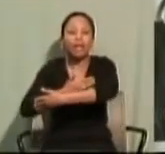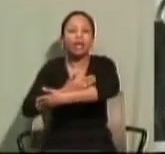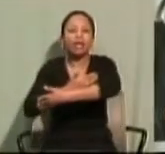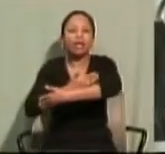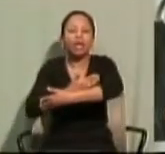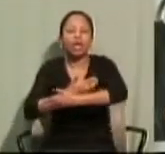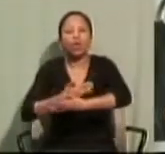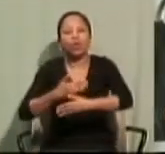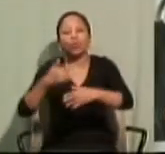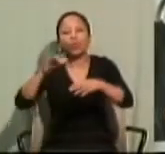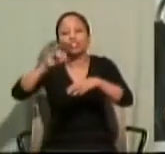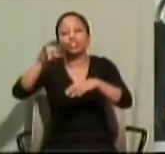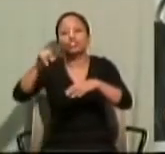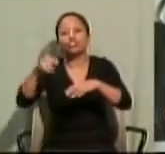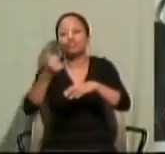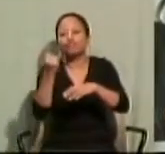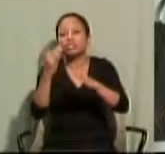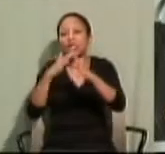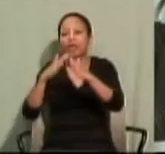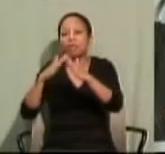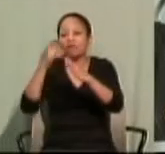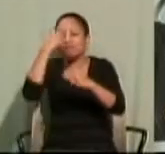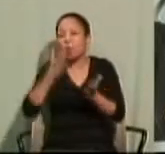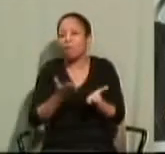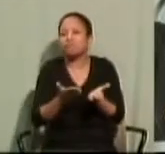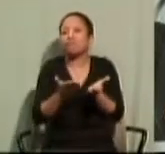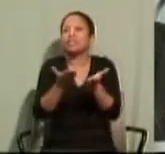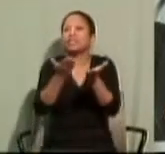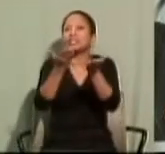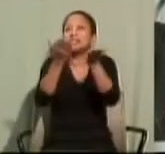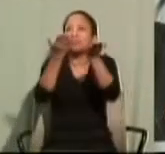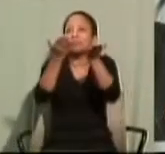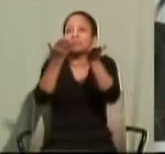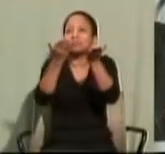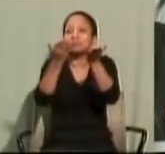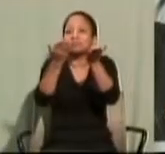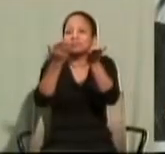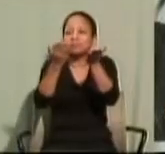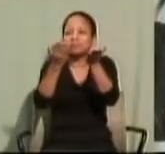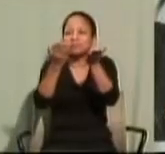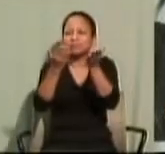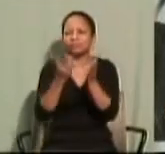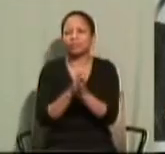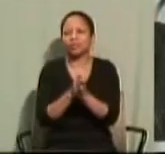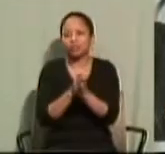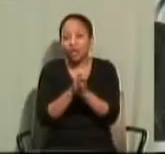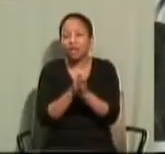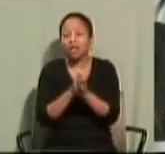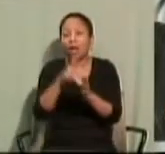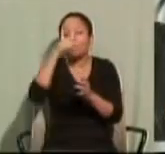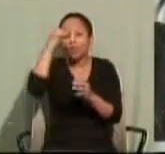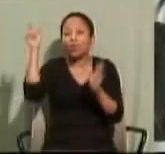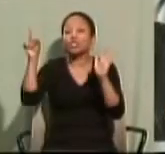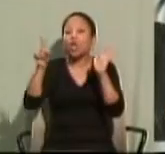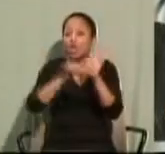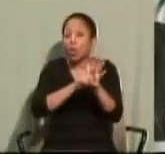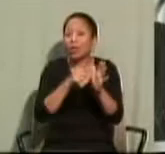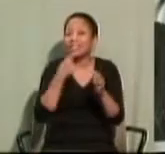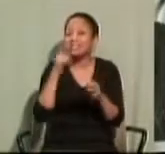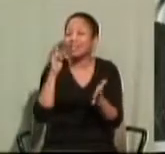him to the Lord. Observing what stands written in the law of the Lord,